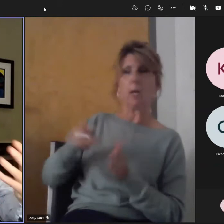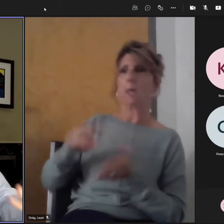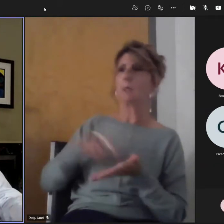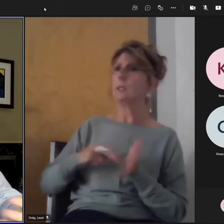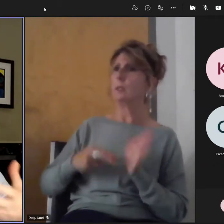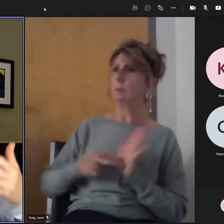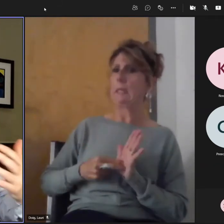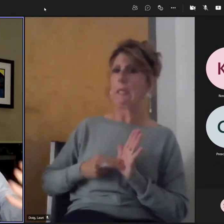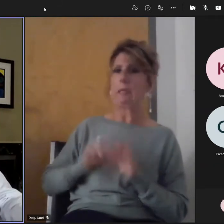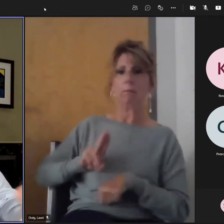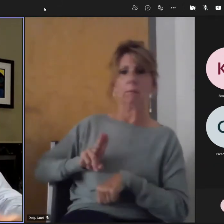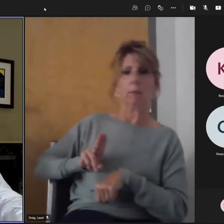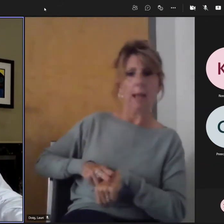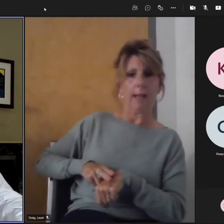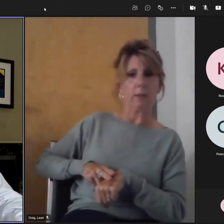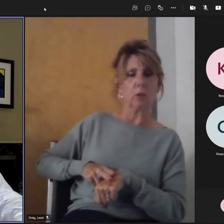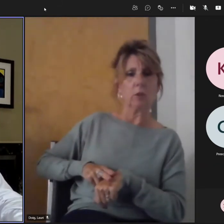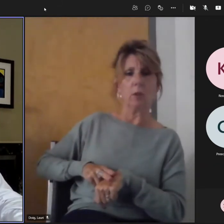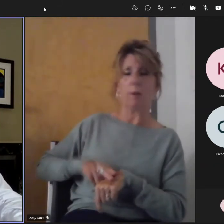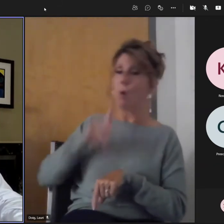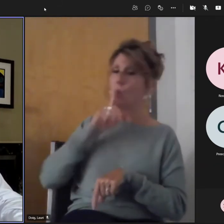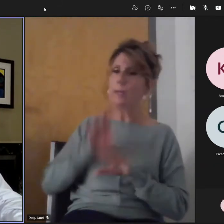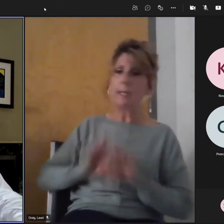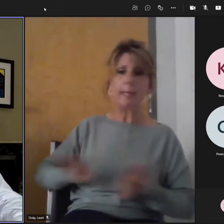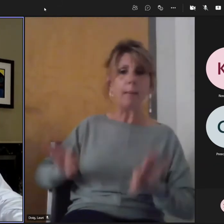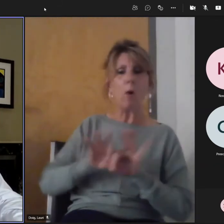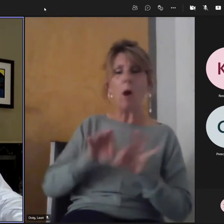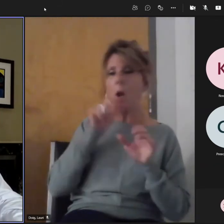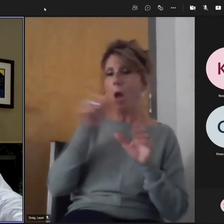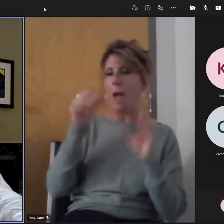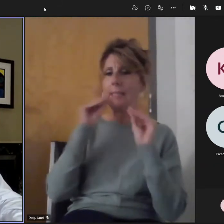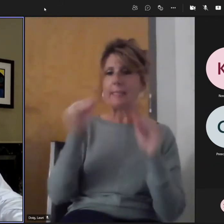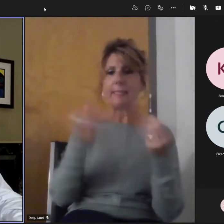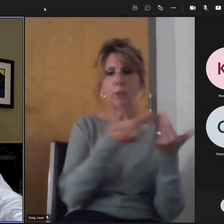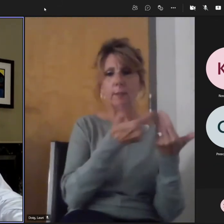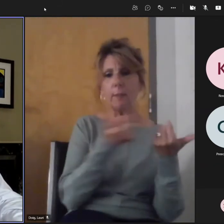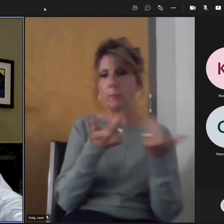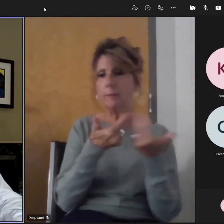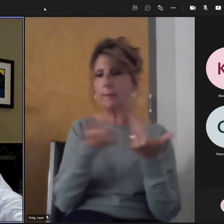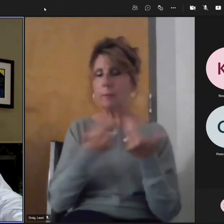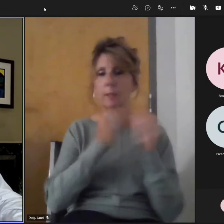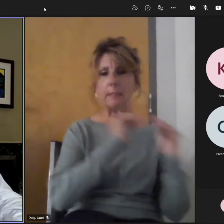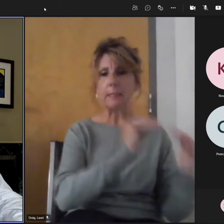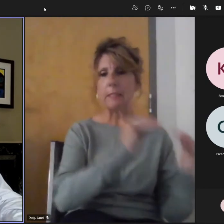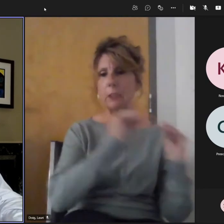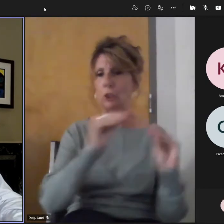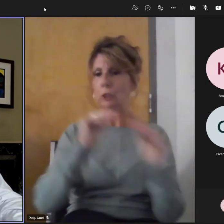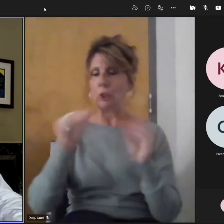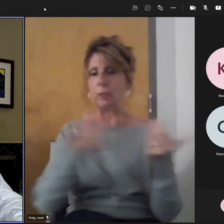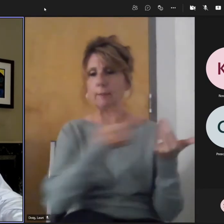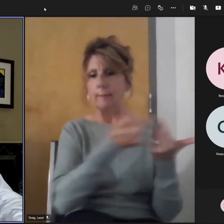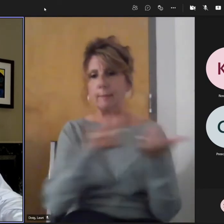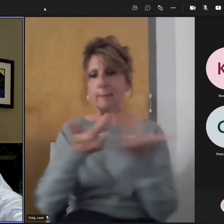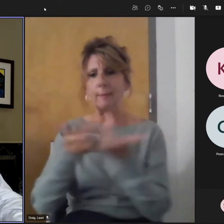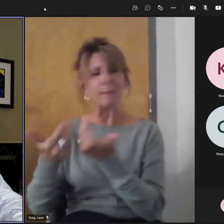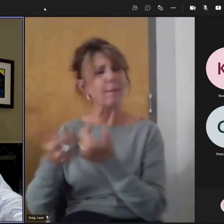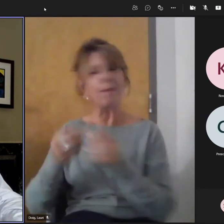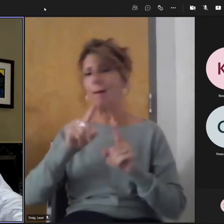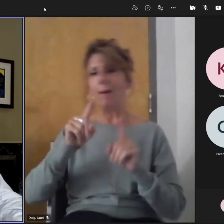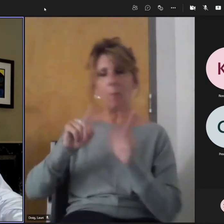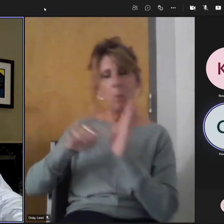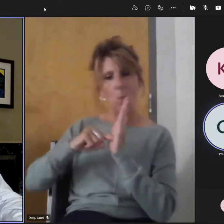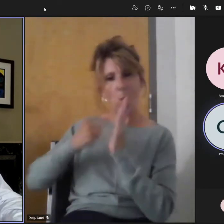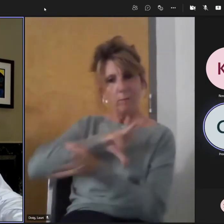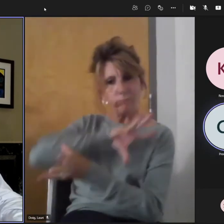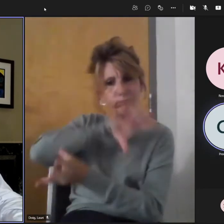integrated synergistic phenomenon rather than one piece at a time, which will lead to never-ending lists to do.